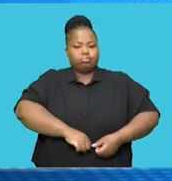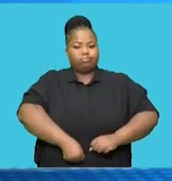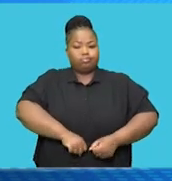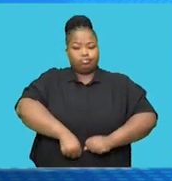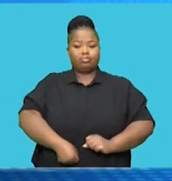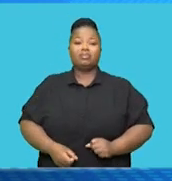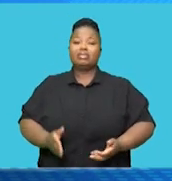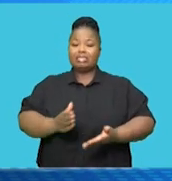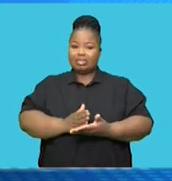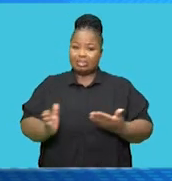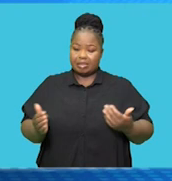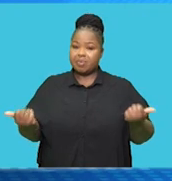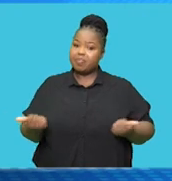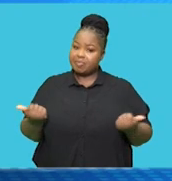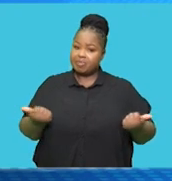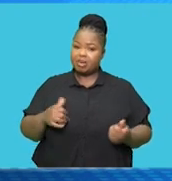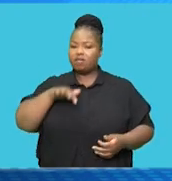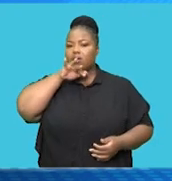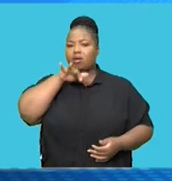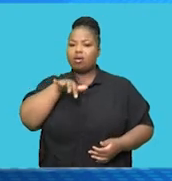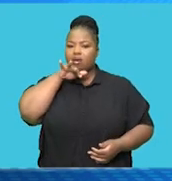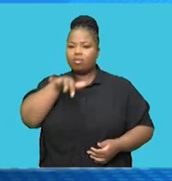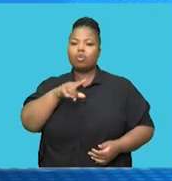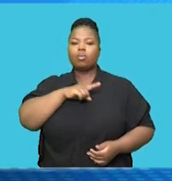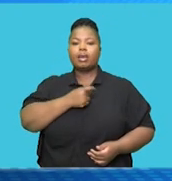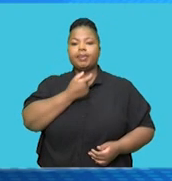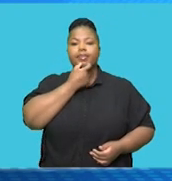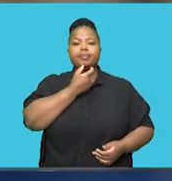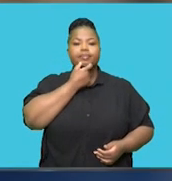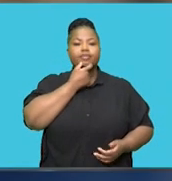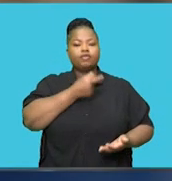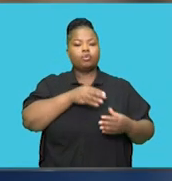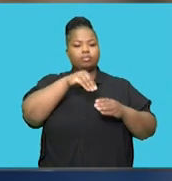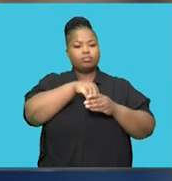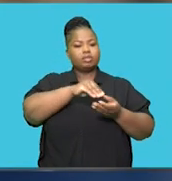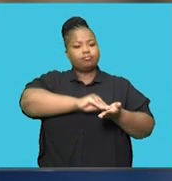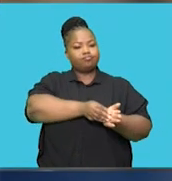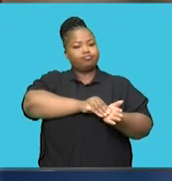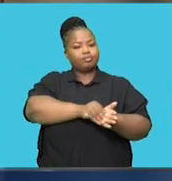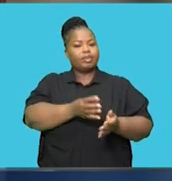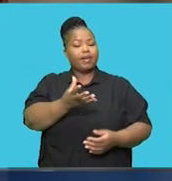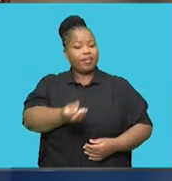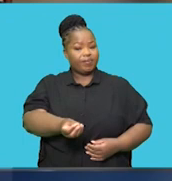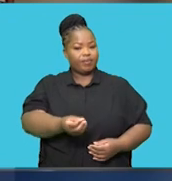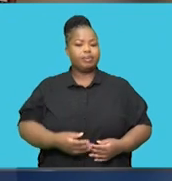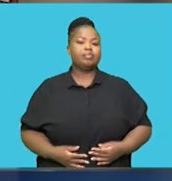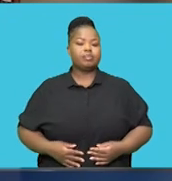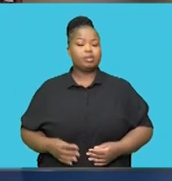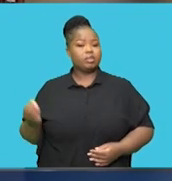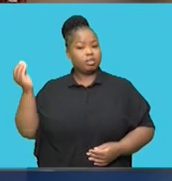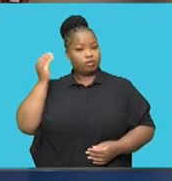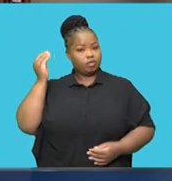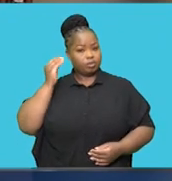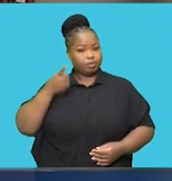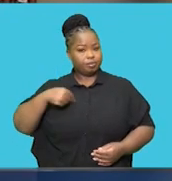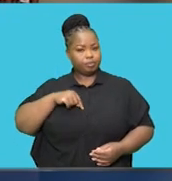some of them were vomiting from allegedly consuming space cookies. According to information at our